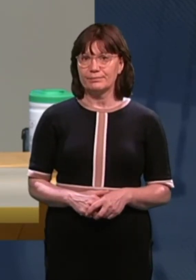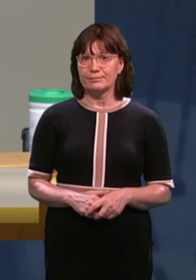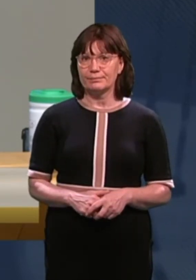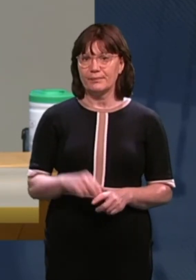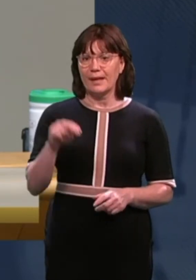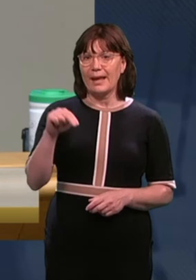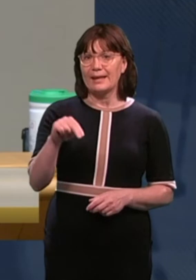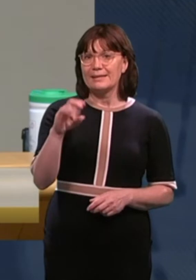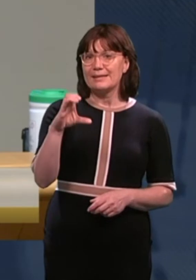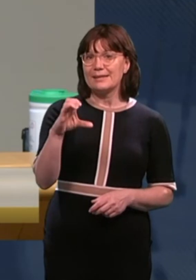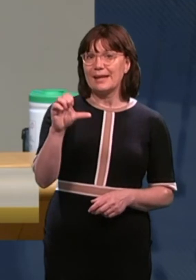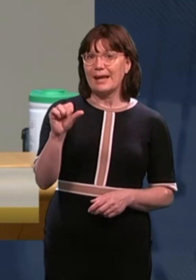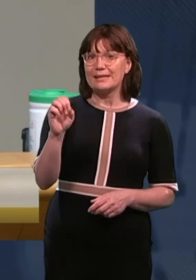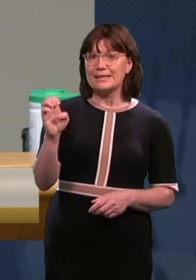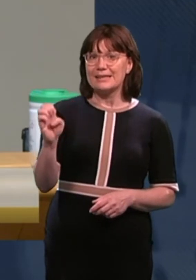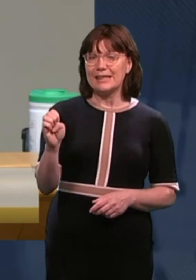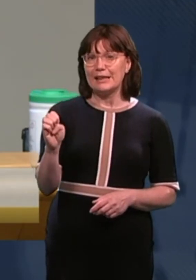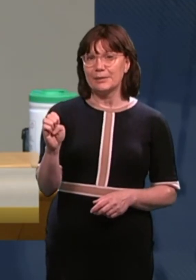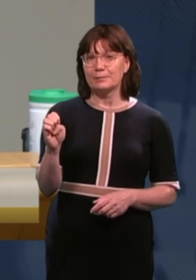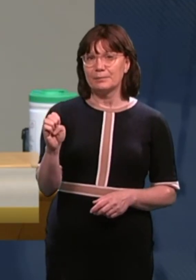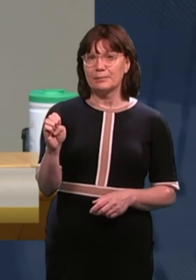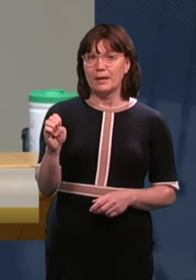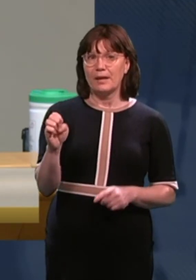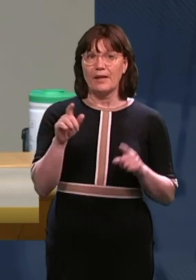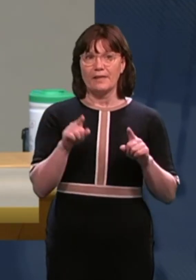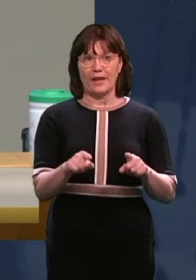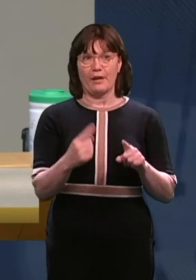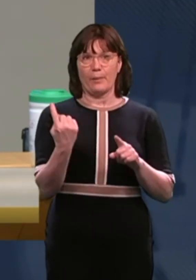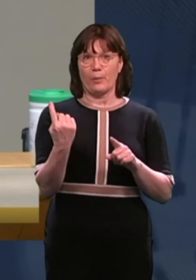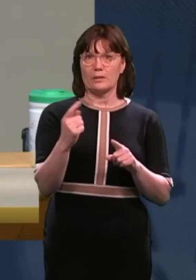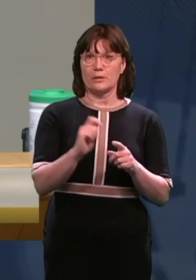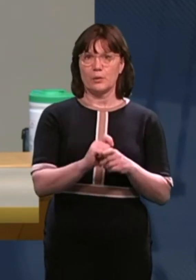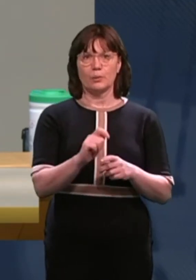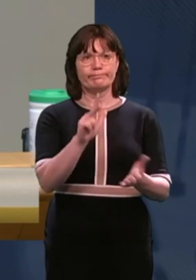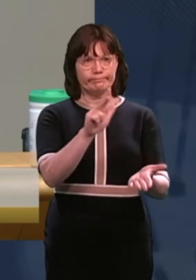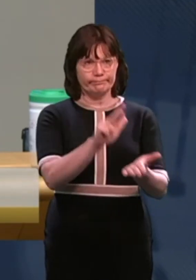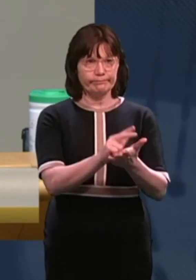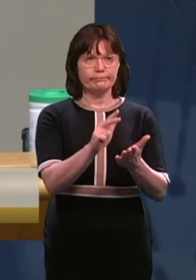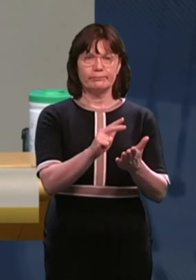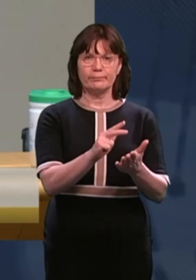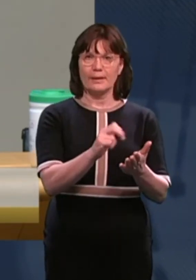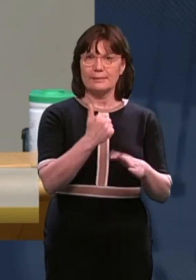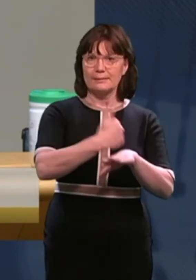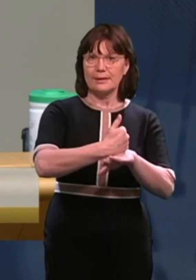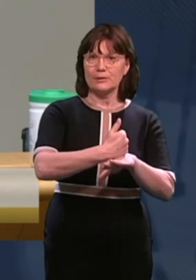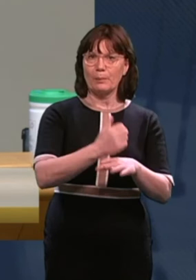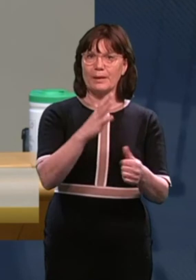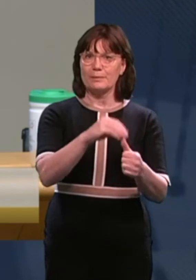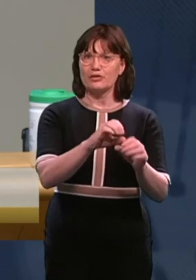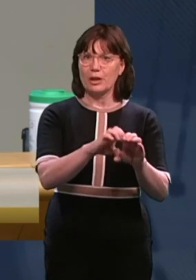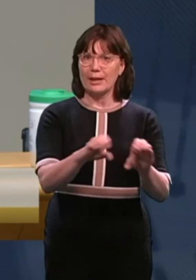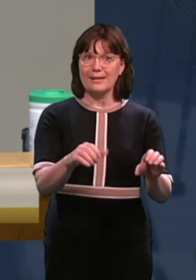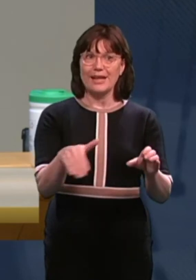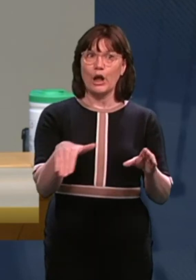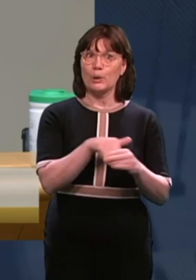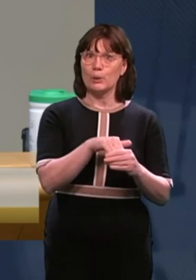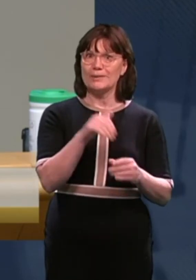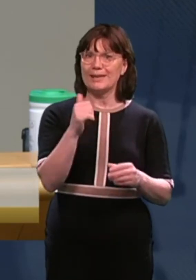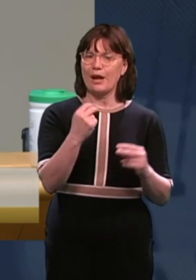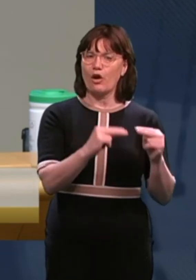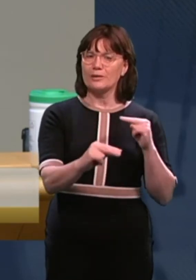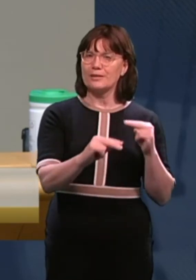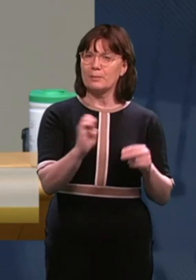the NCSC generally sanctions the establishment of a special class including these ASD early intervention